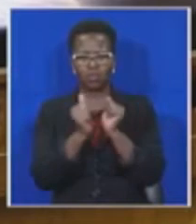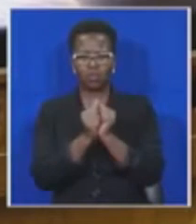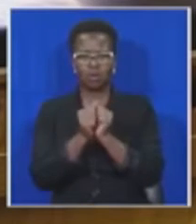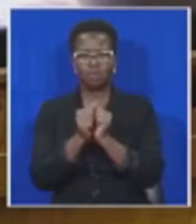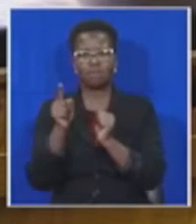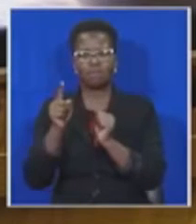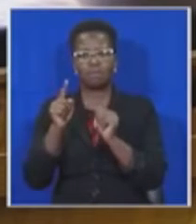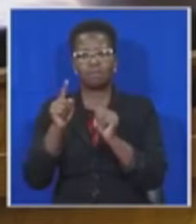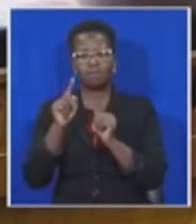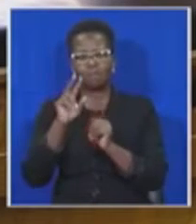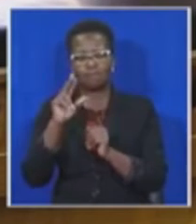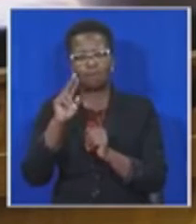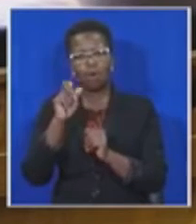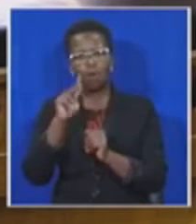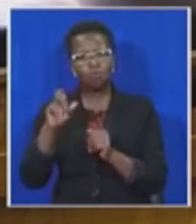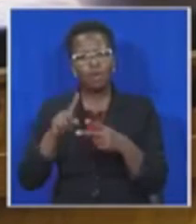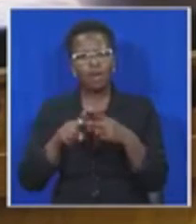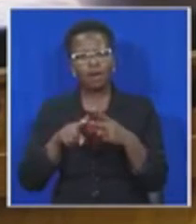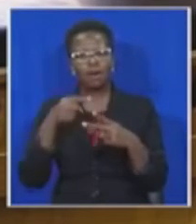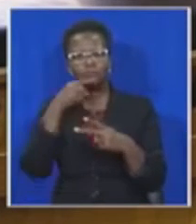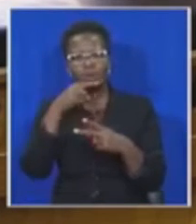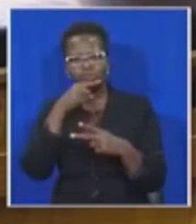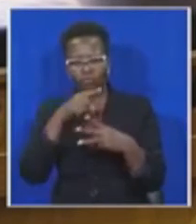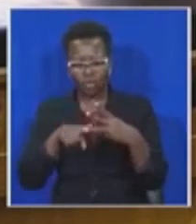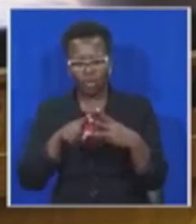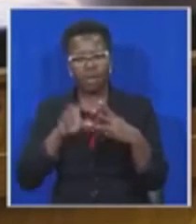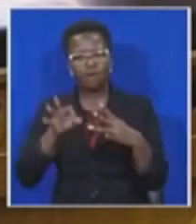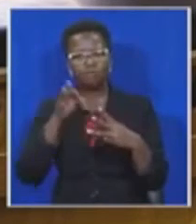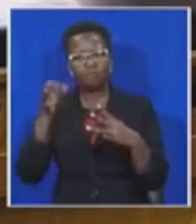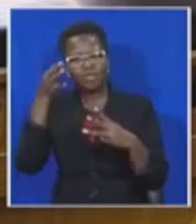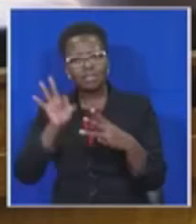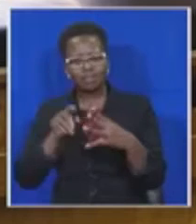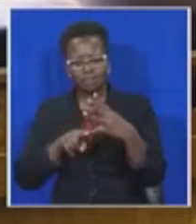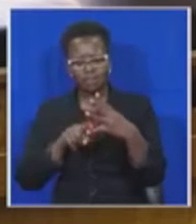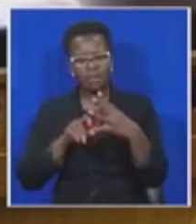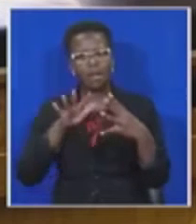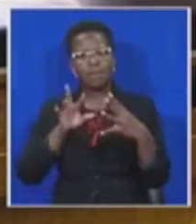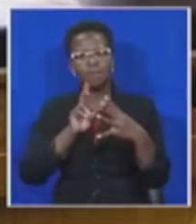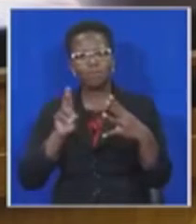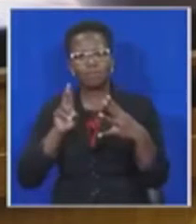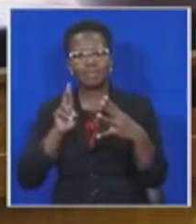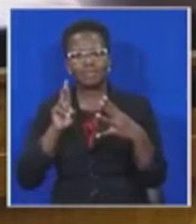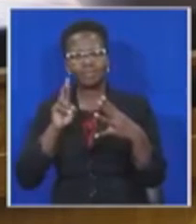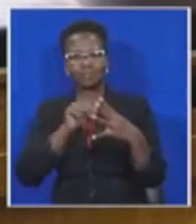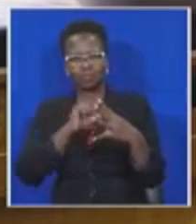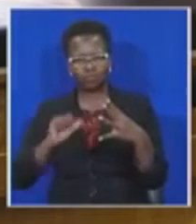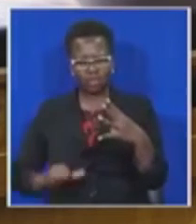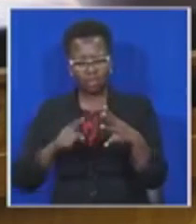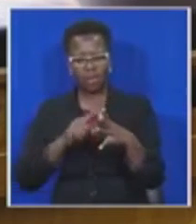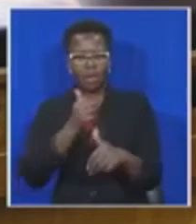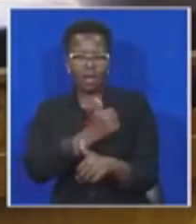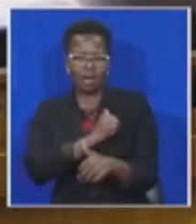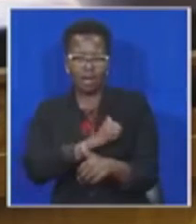the United States of America, the Russian Federation, the French Republic, the People's Republic of China, Canada, and the Kingdom of